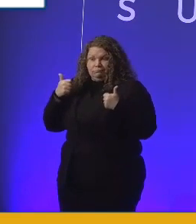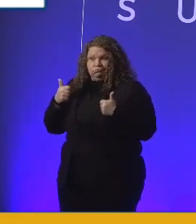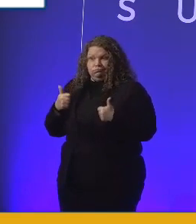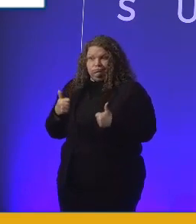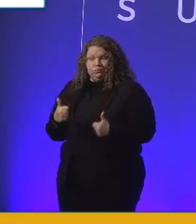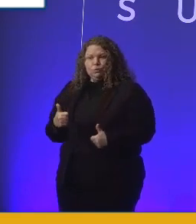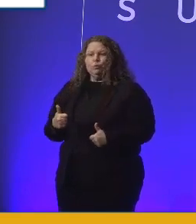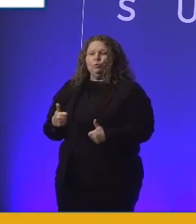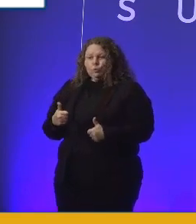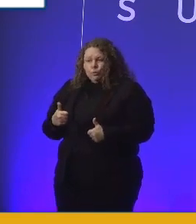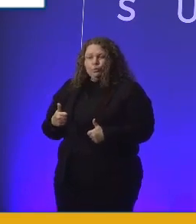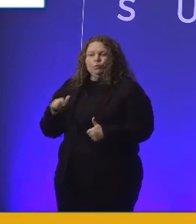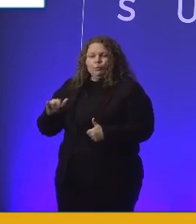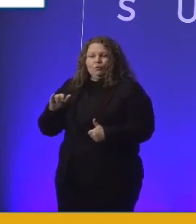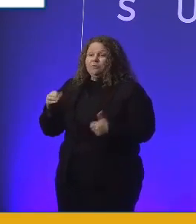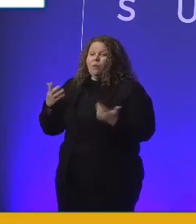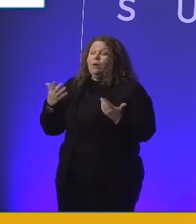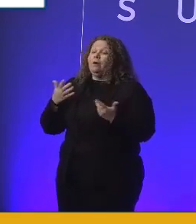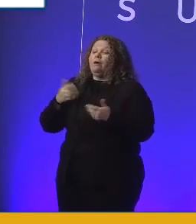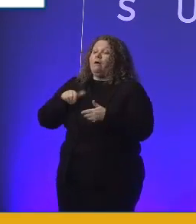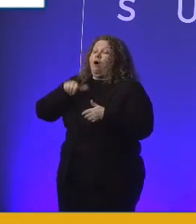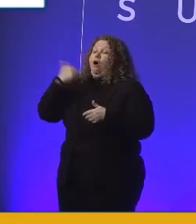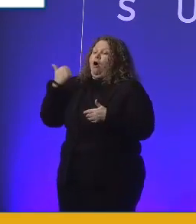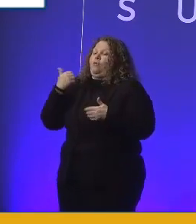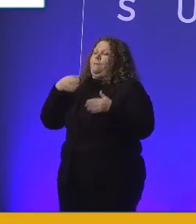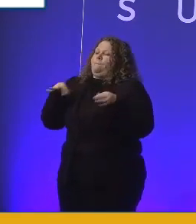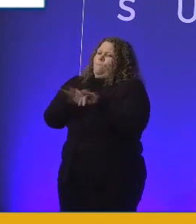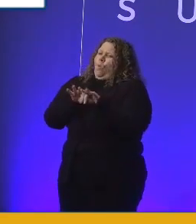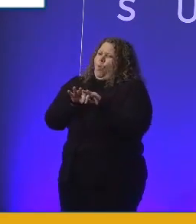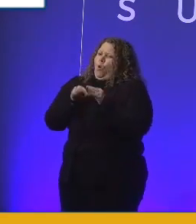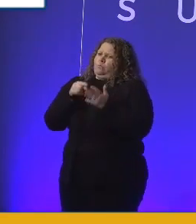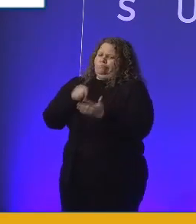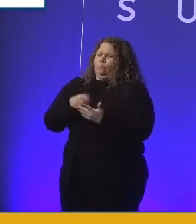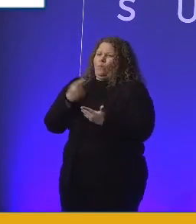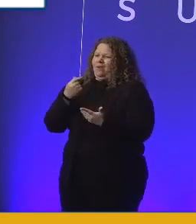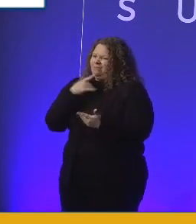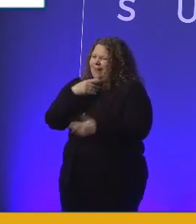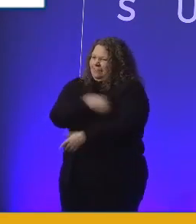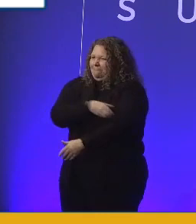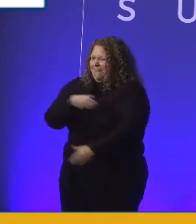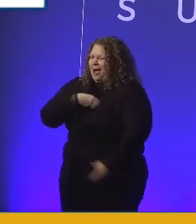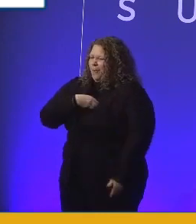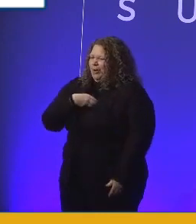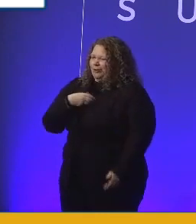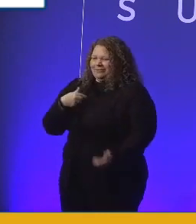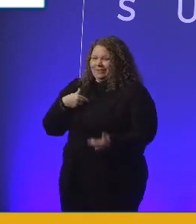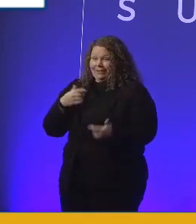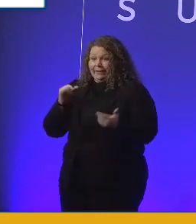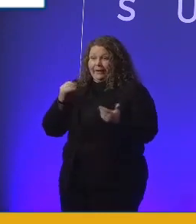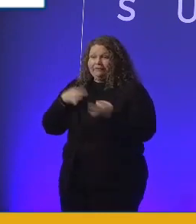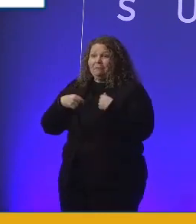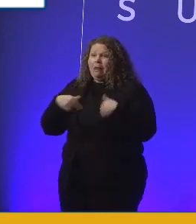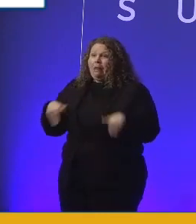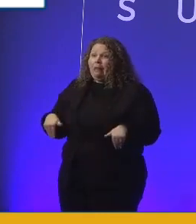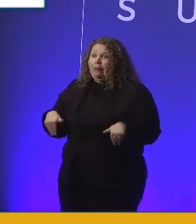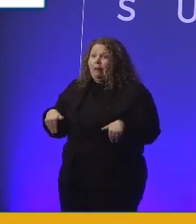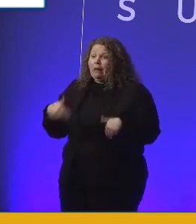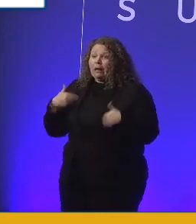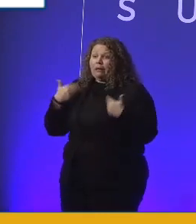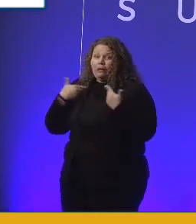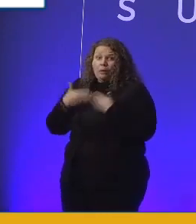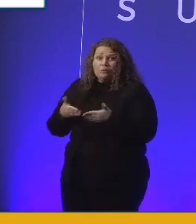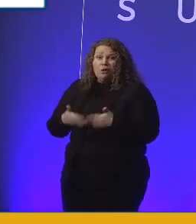And most importantly, they empowered me. So instead of me cutting off opportunities because of my deafness,